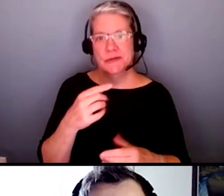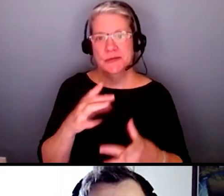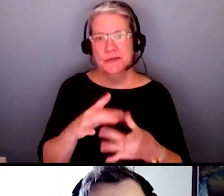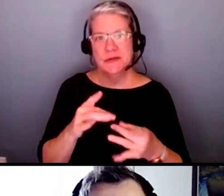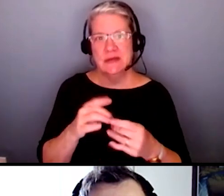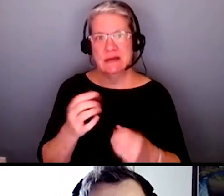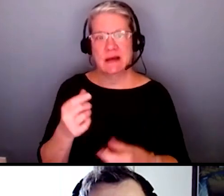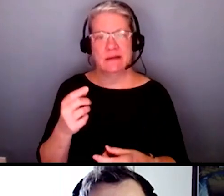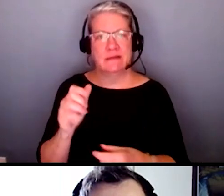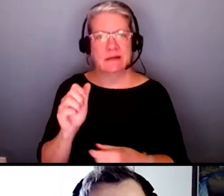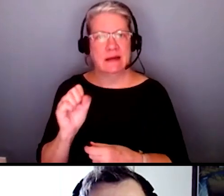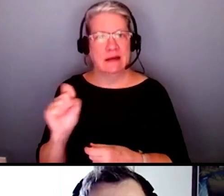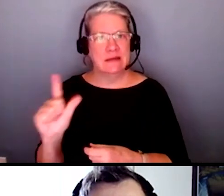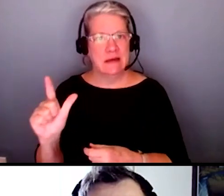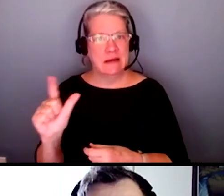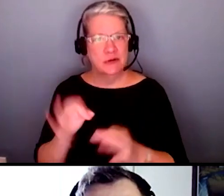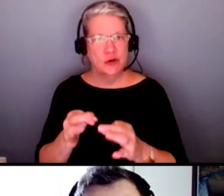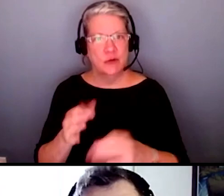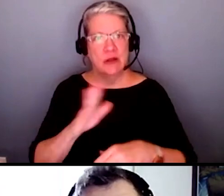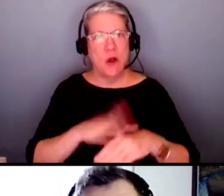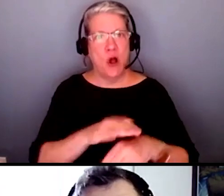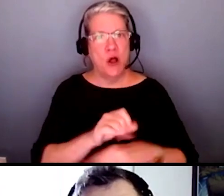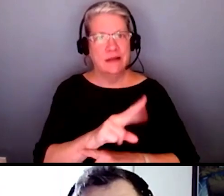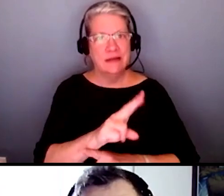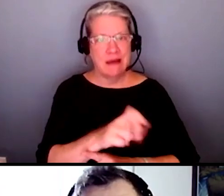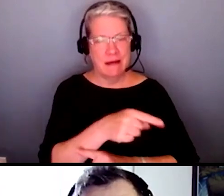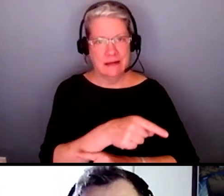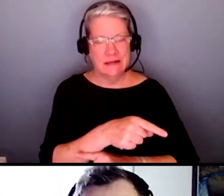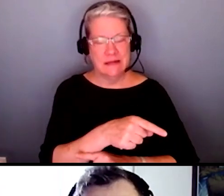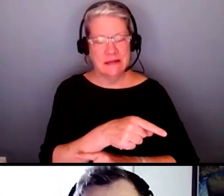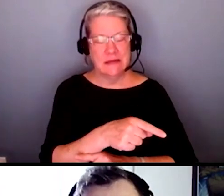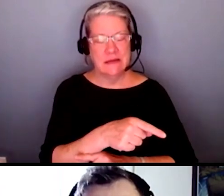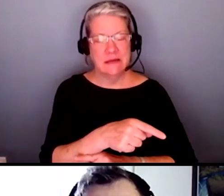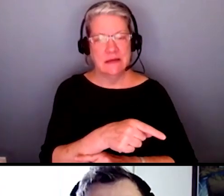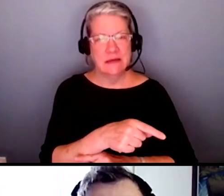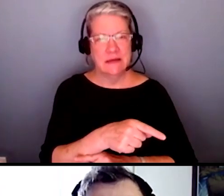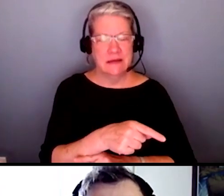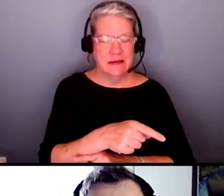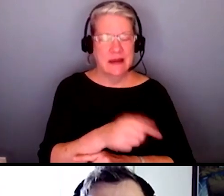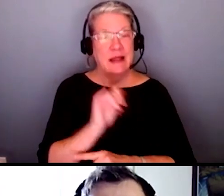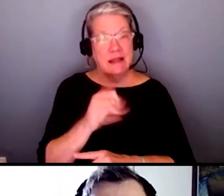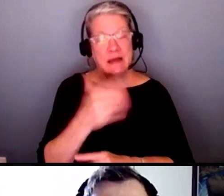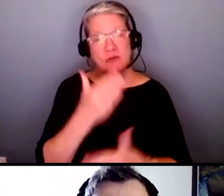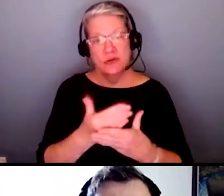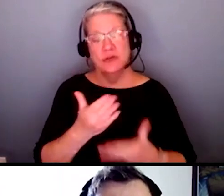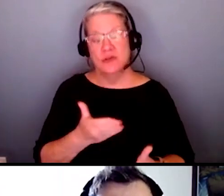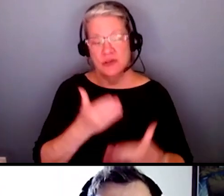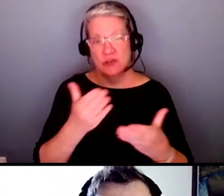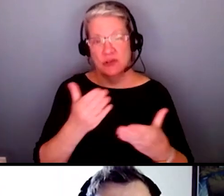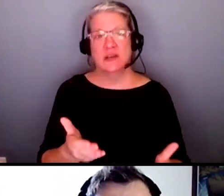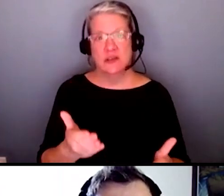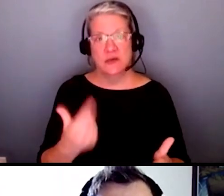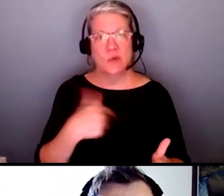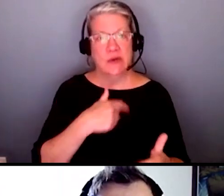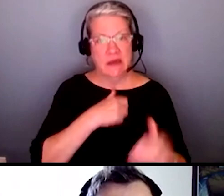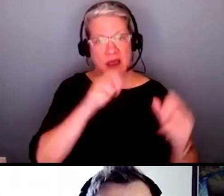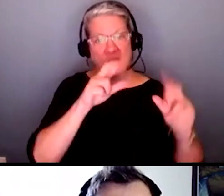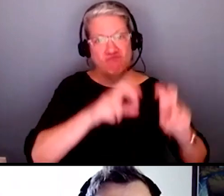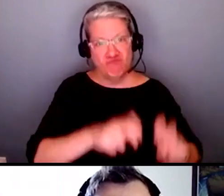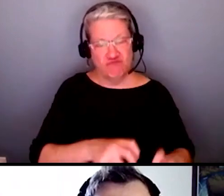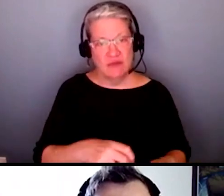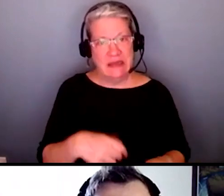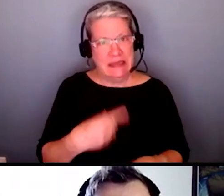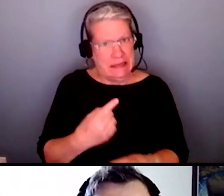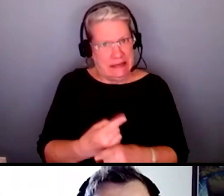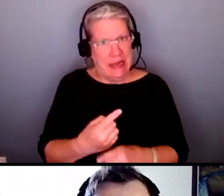sign language interpreter on site um i think that's an a really great suggestion and one that we can explore right